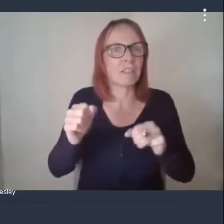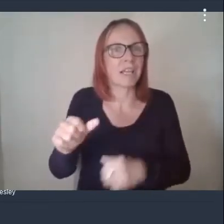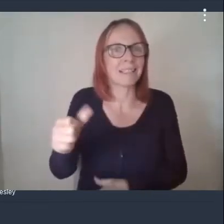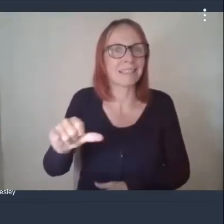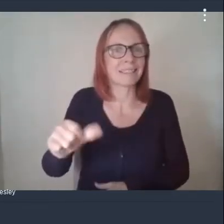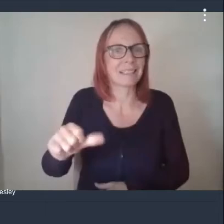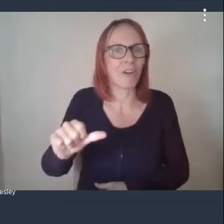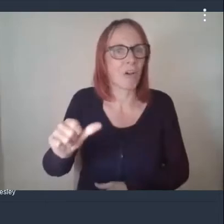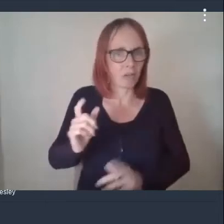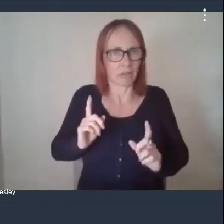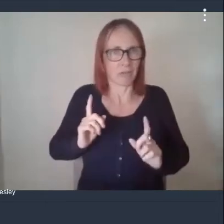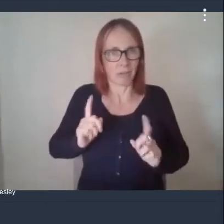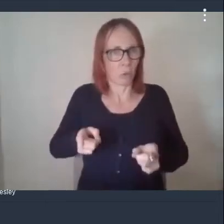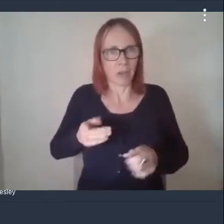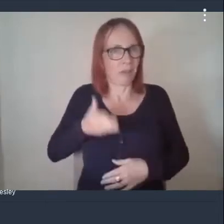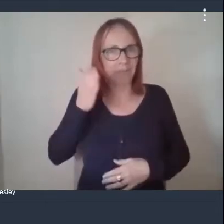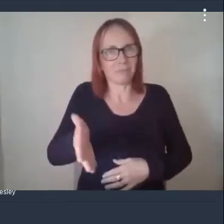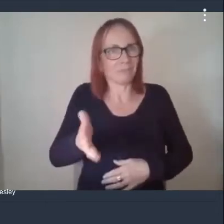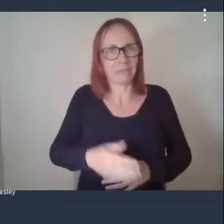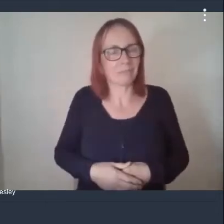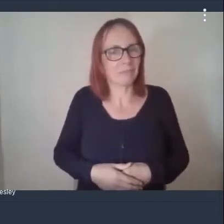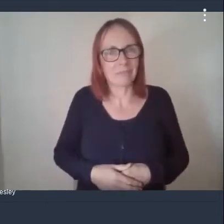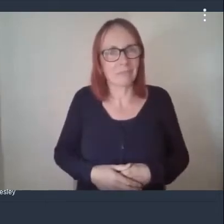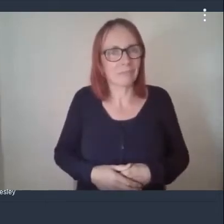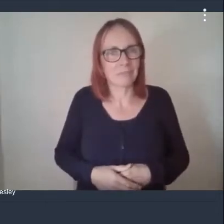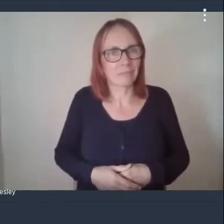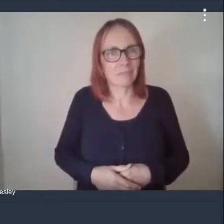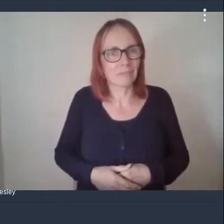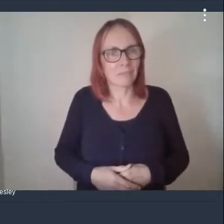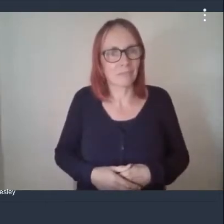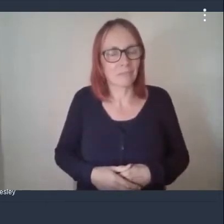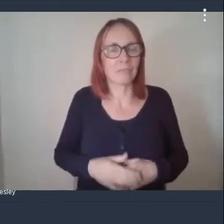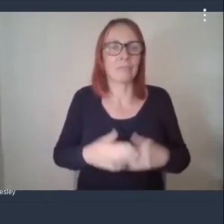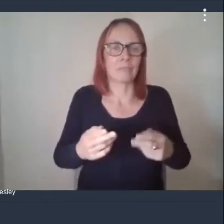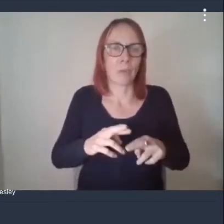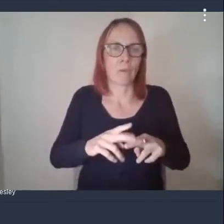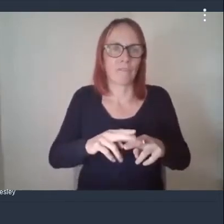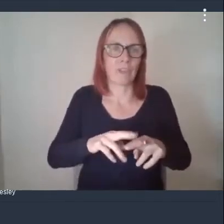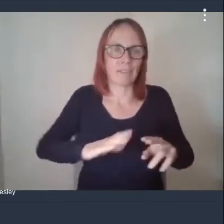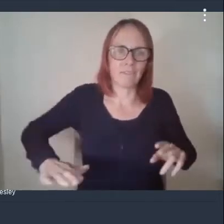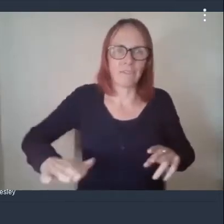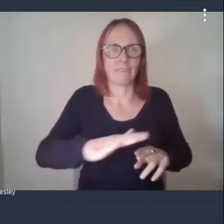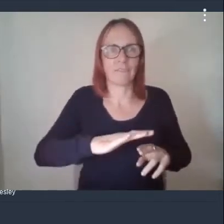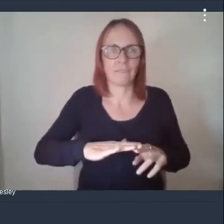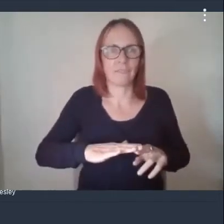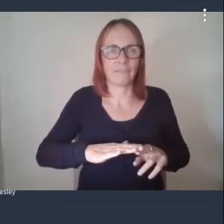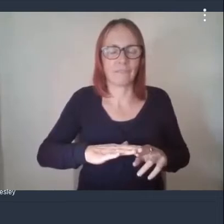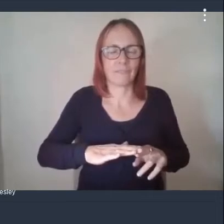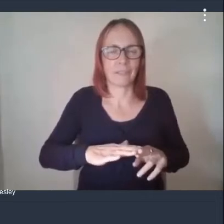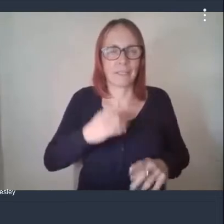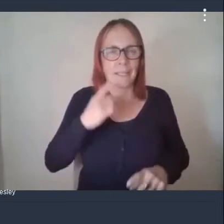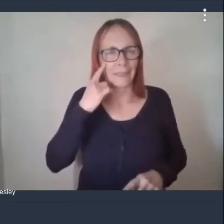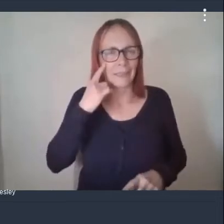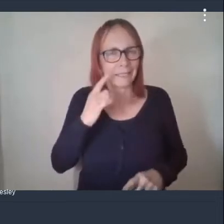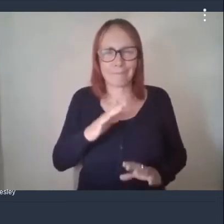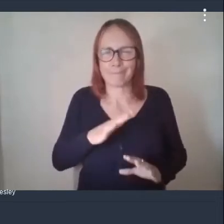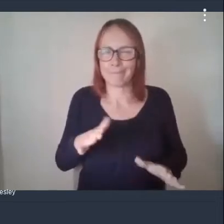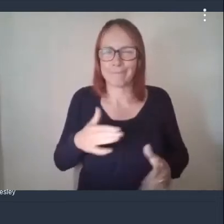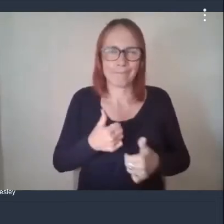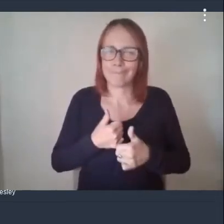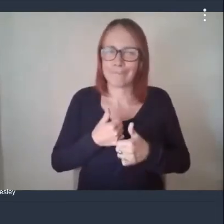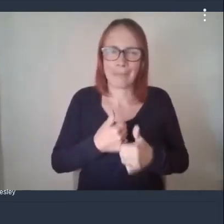um now if you look at fife i think what didn't help the situation i'm not saying it's